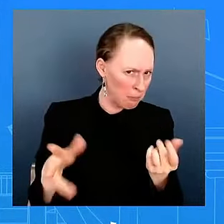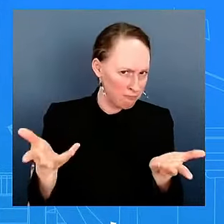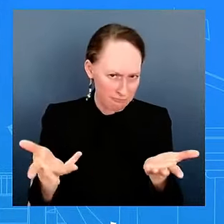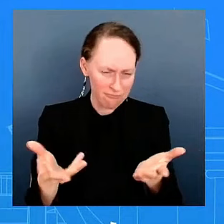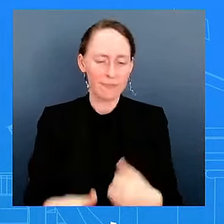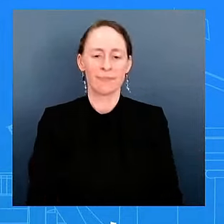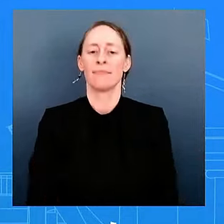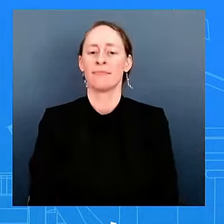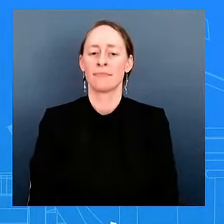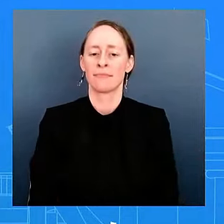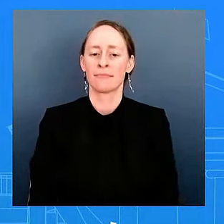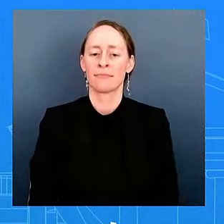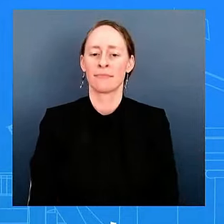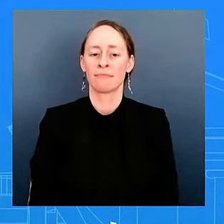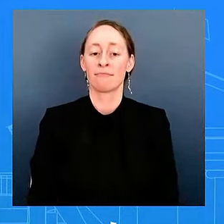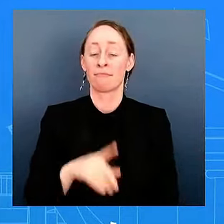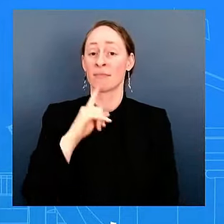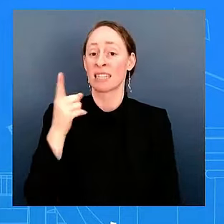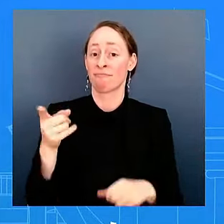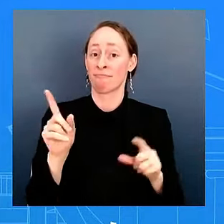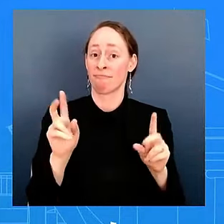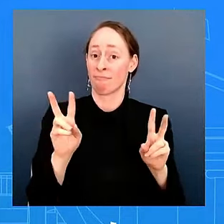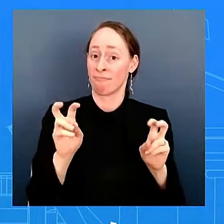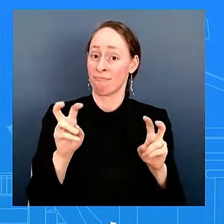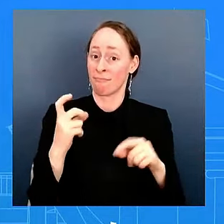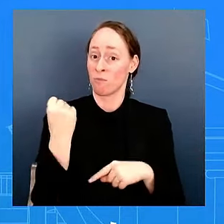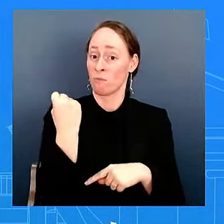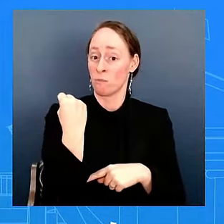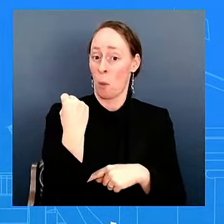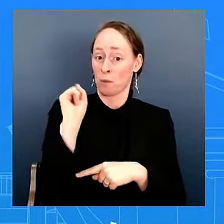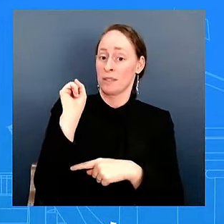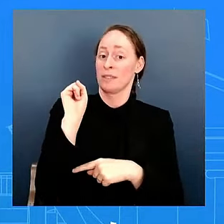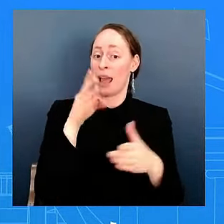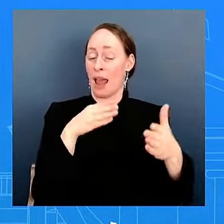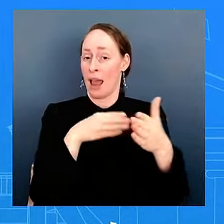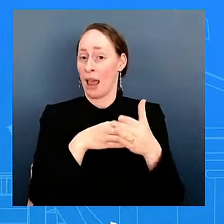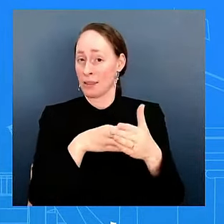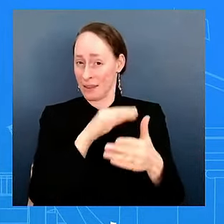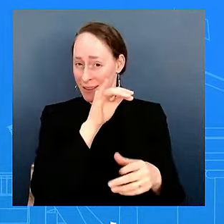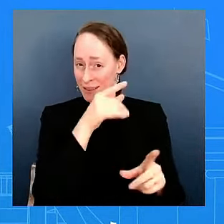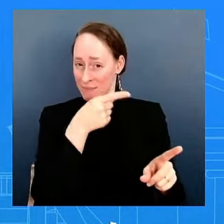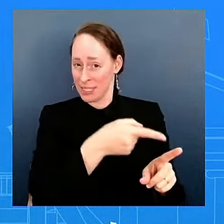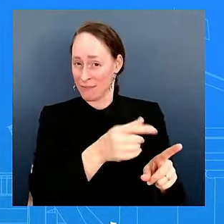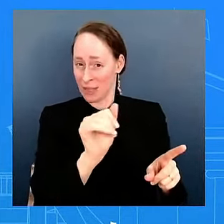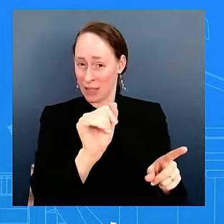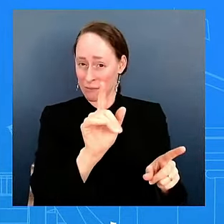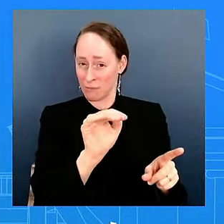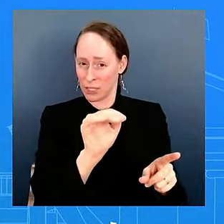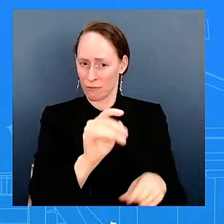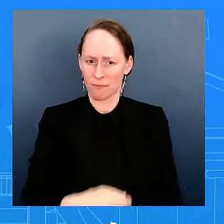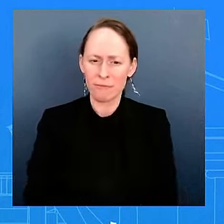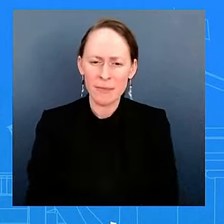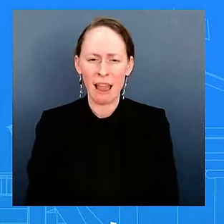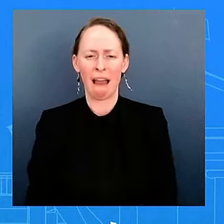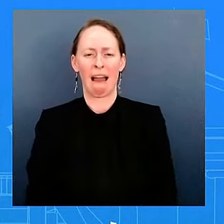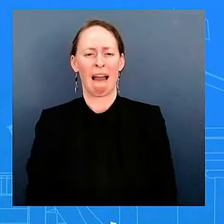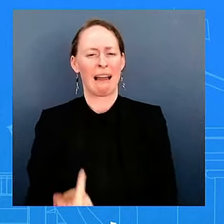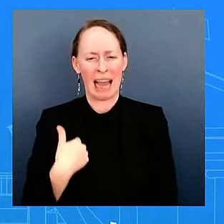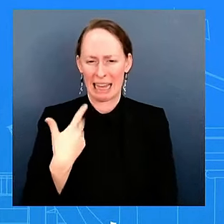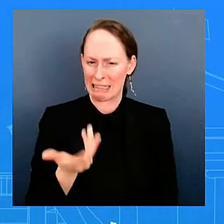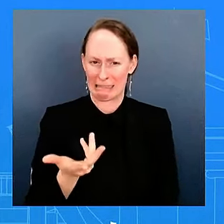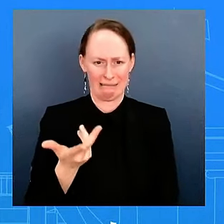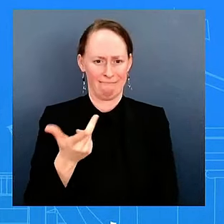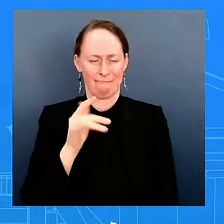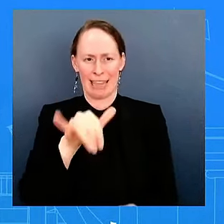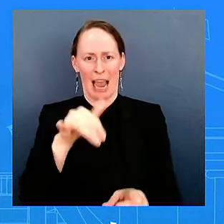that the administration is... And I appreciate the question. I wasn't tracking this particular matter, so I want to go